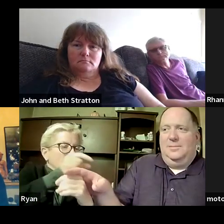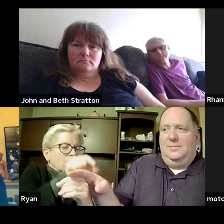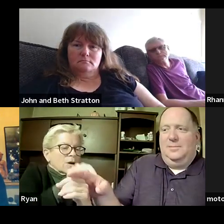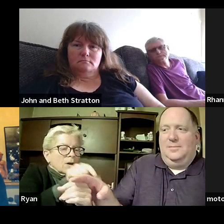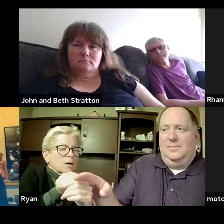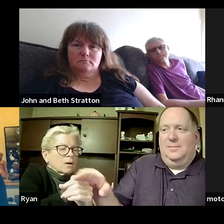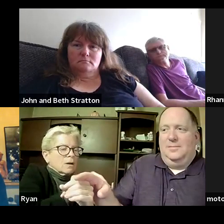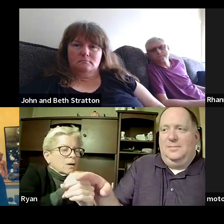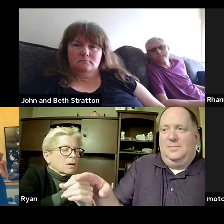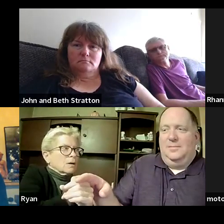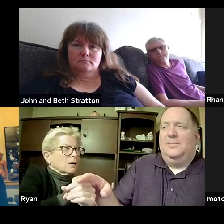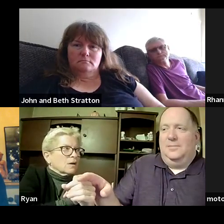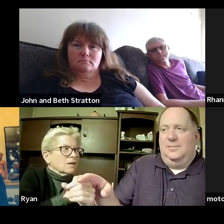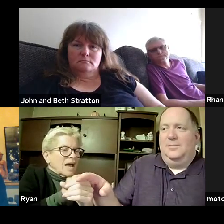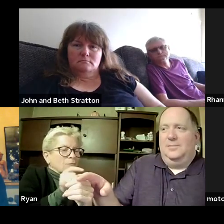mom